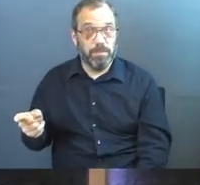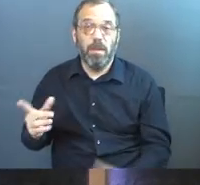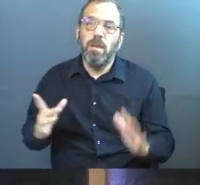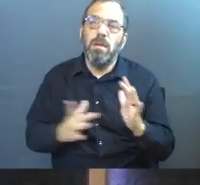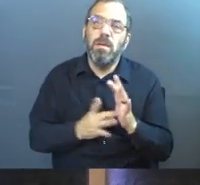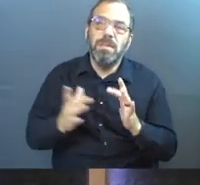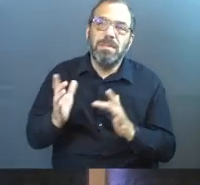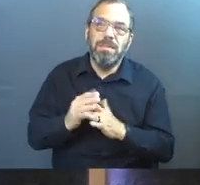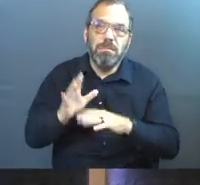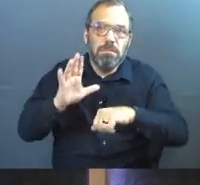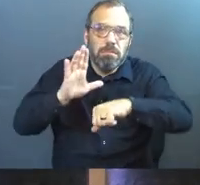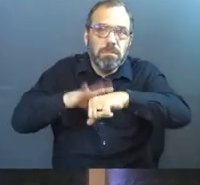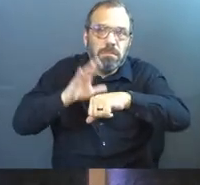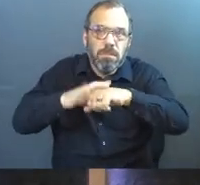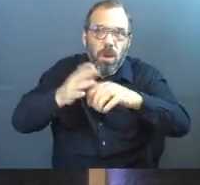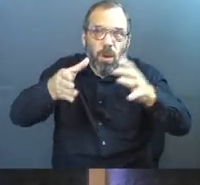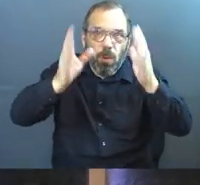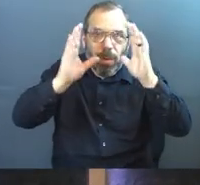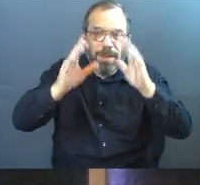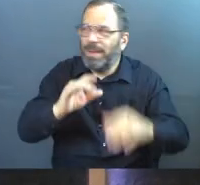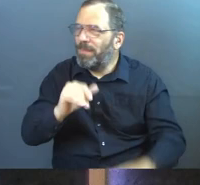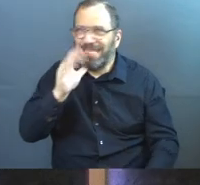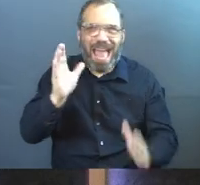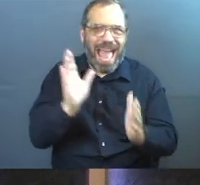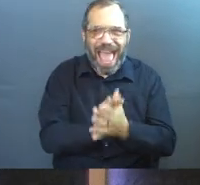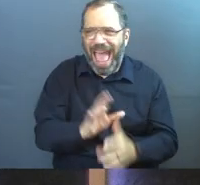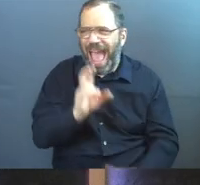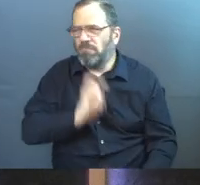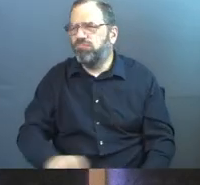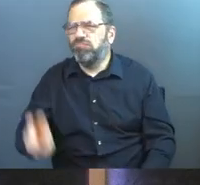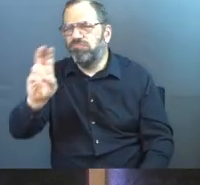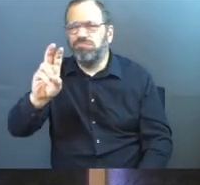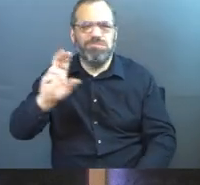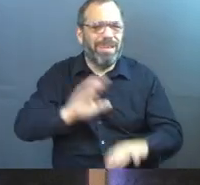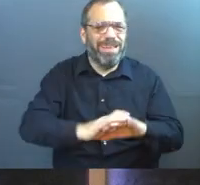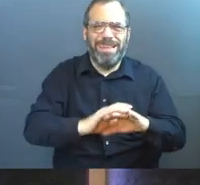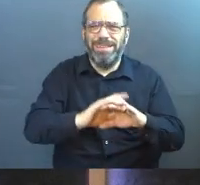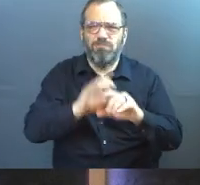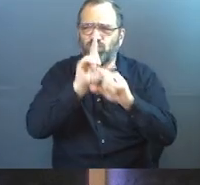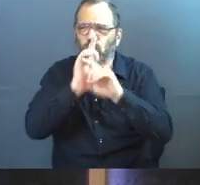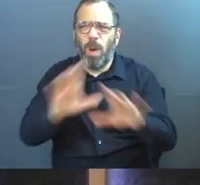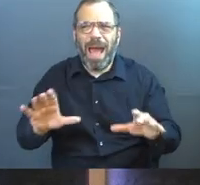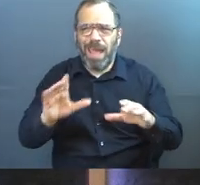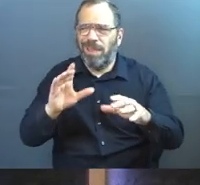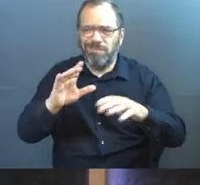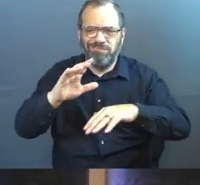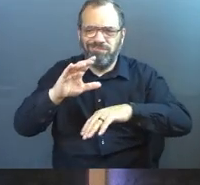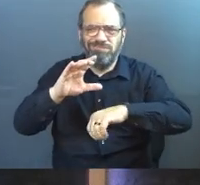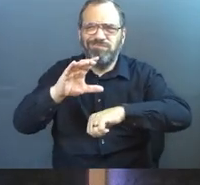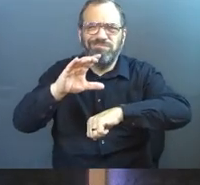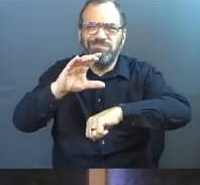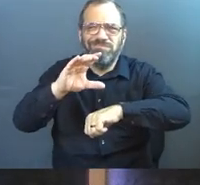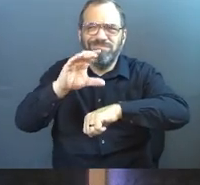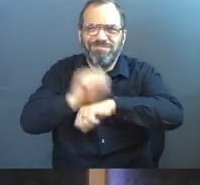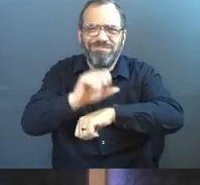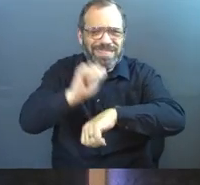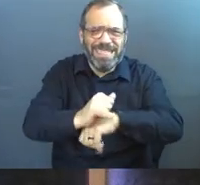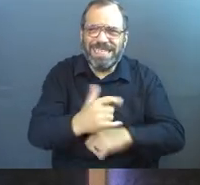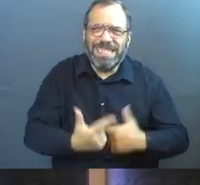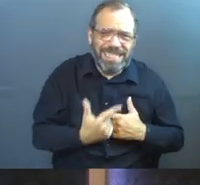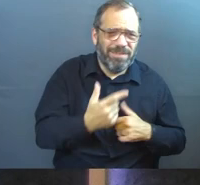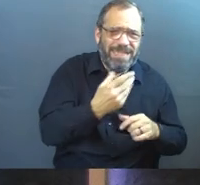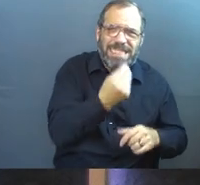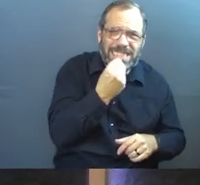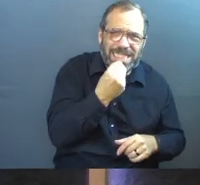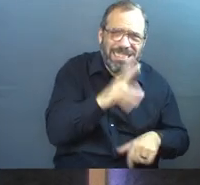So Jesus wakes us up. He's, he's not asking us to travel off to some kind of commune in the desert, live on all natural foods.